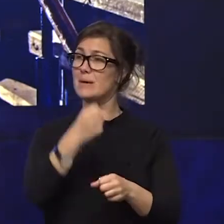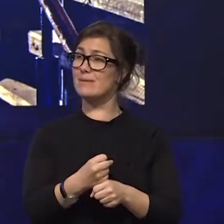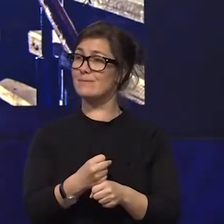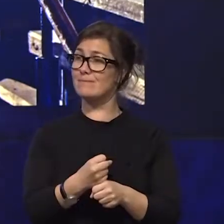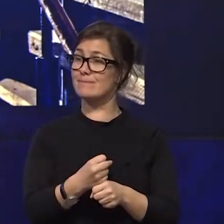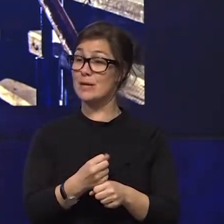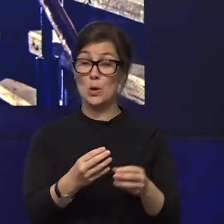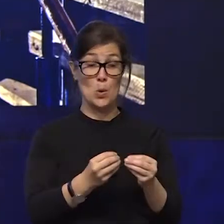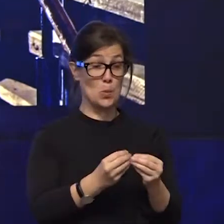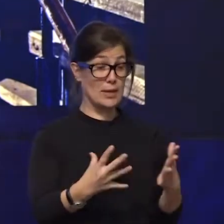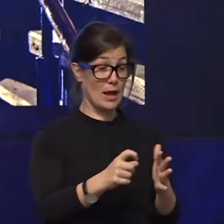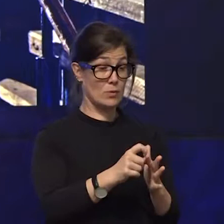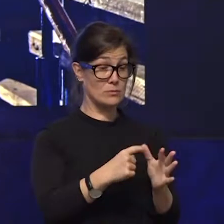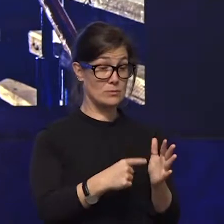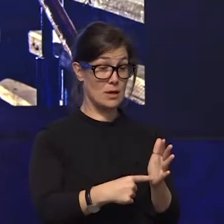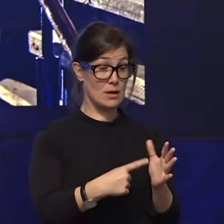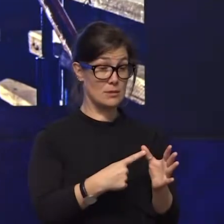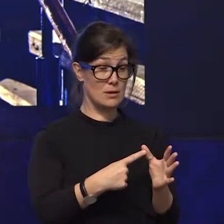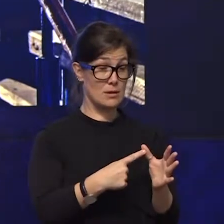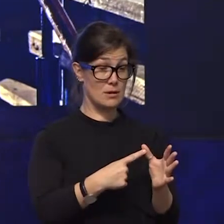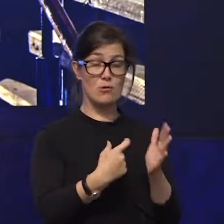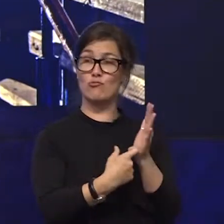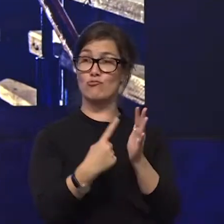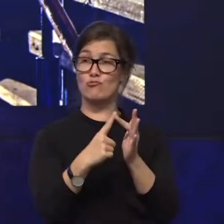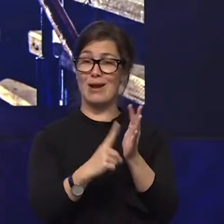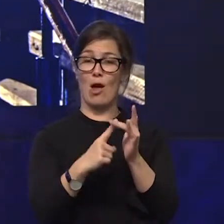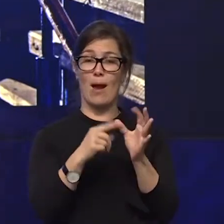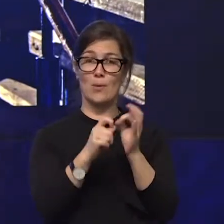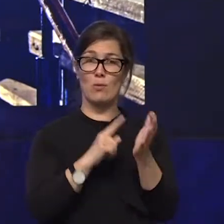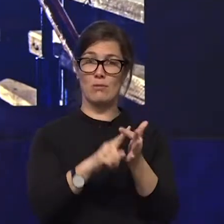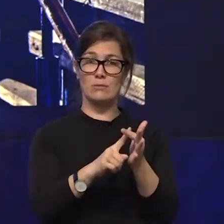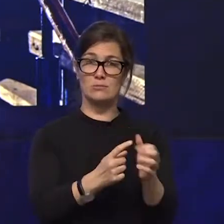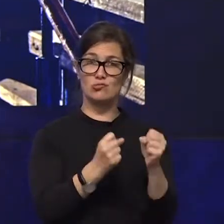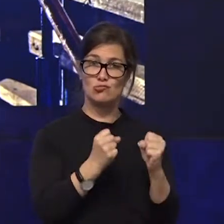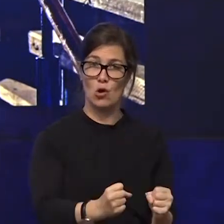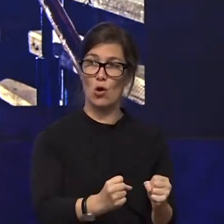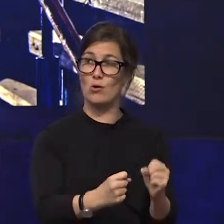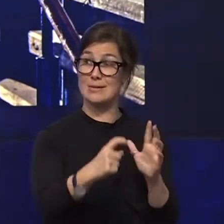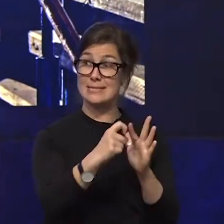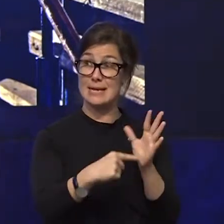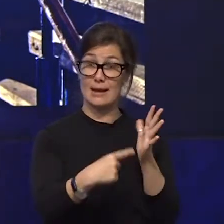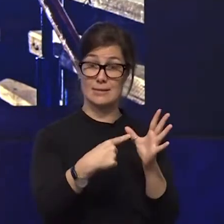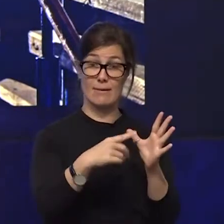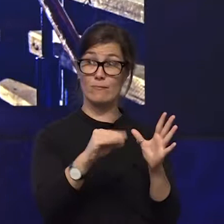without reliable stable strong and long-term data